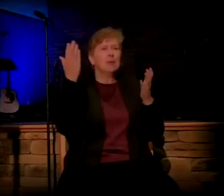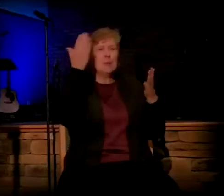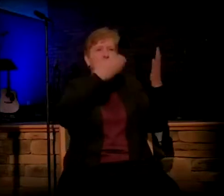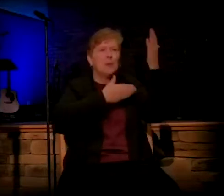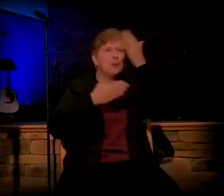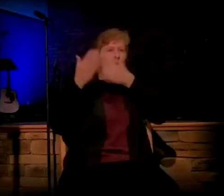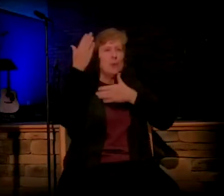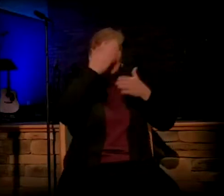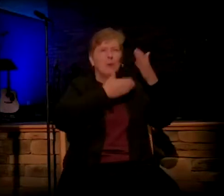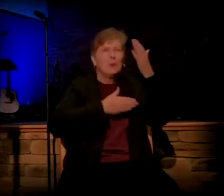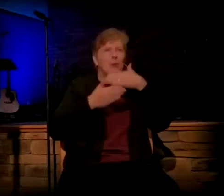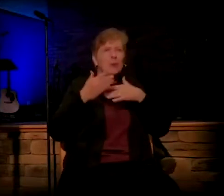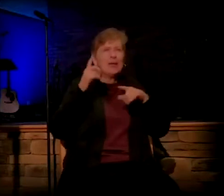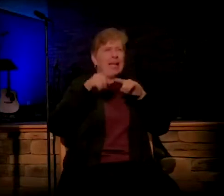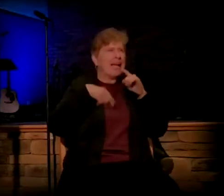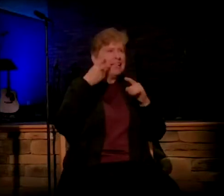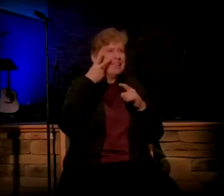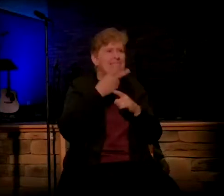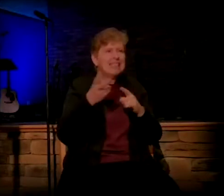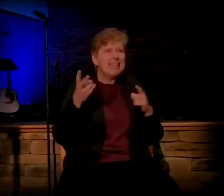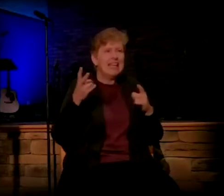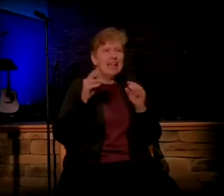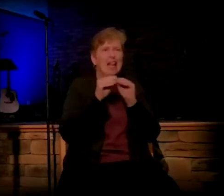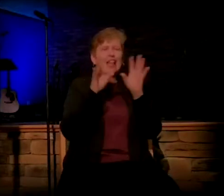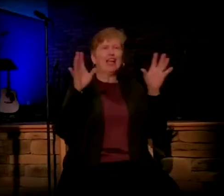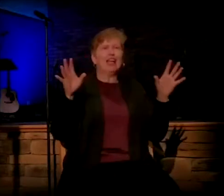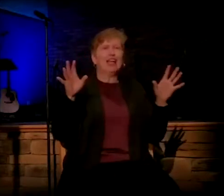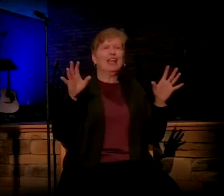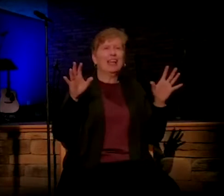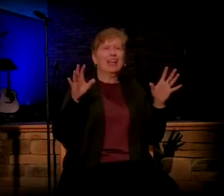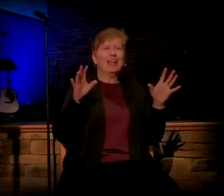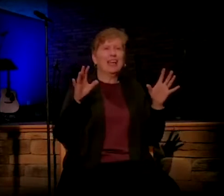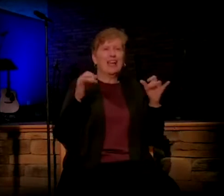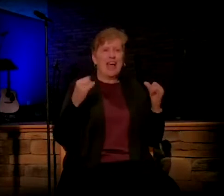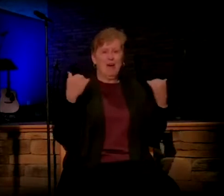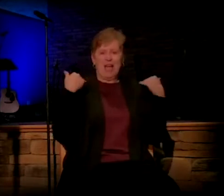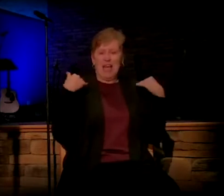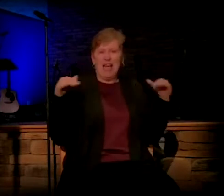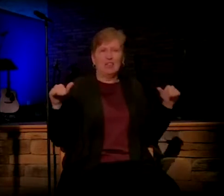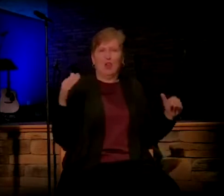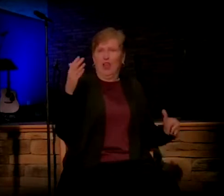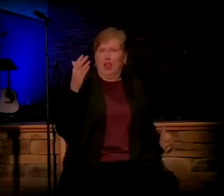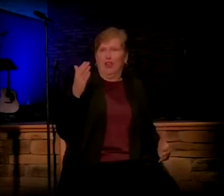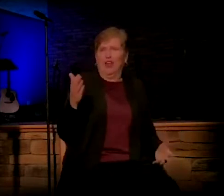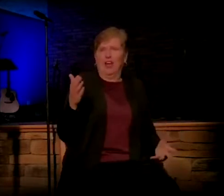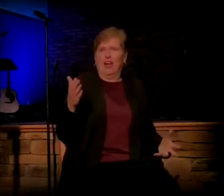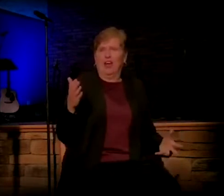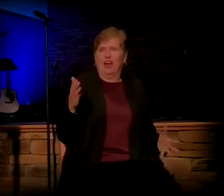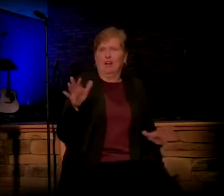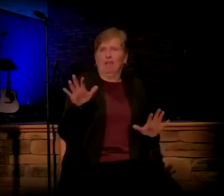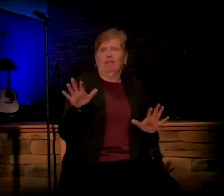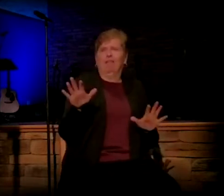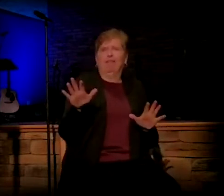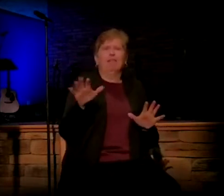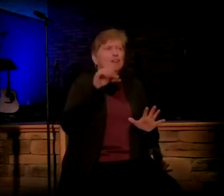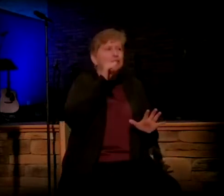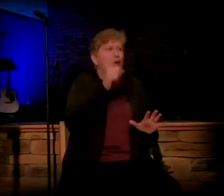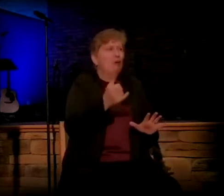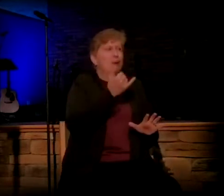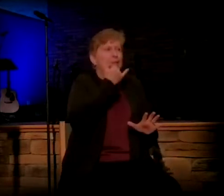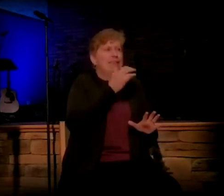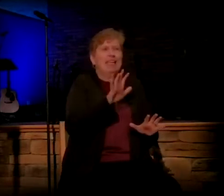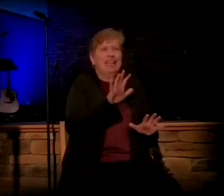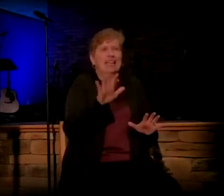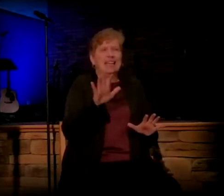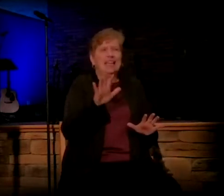pierced now and again. And all of a sudden, there's an angel with this news. But don't be mistaken. Angels